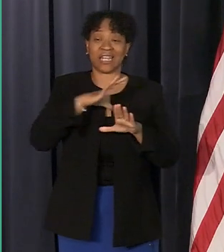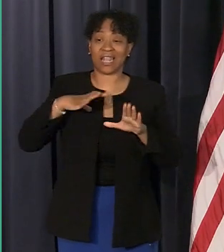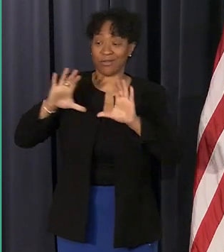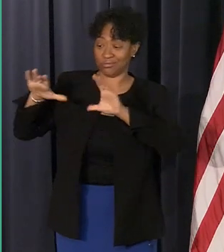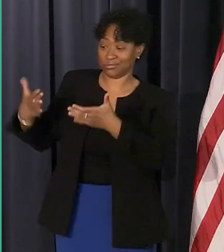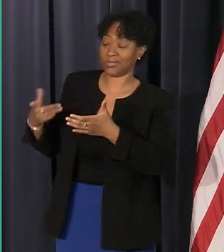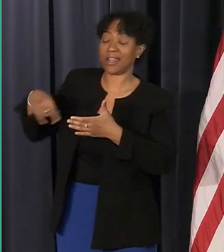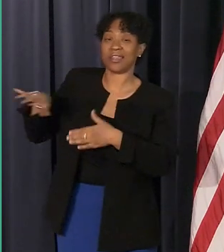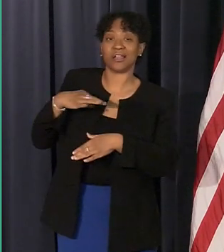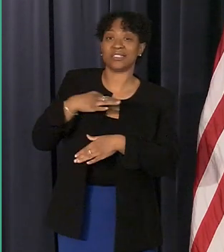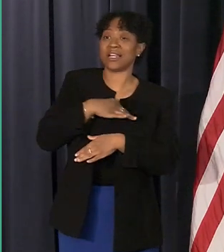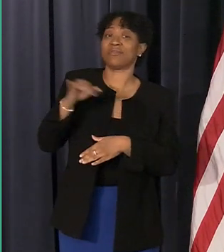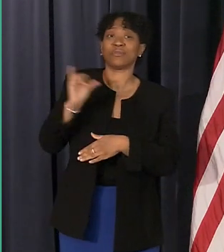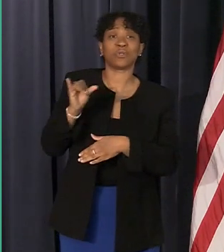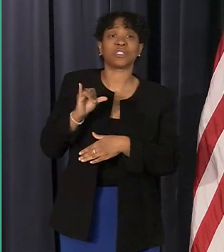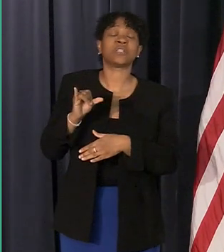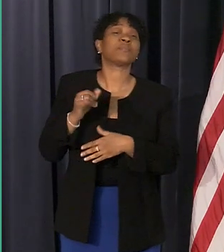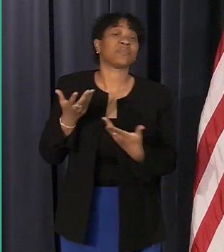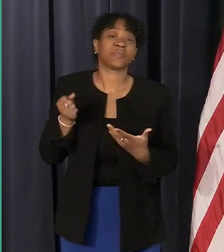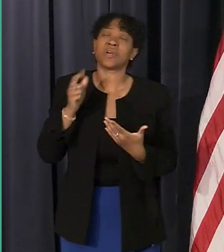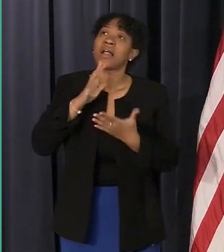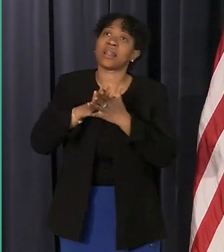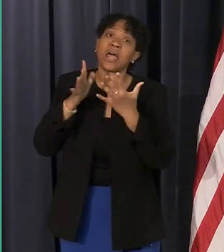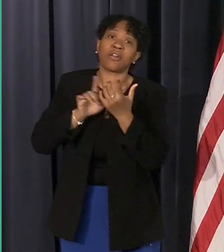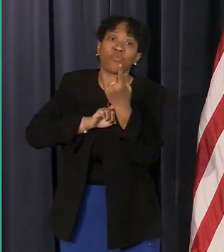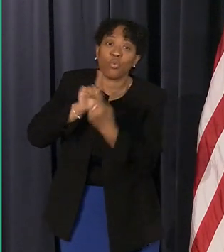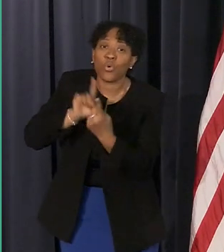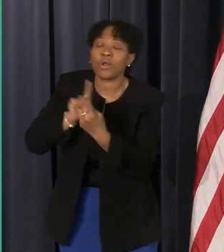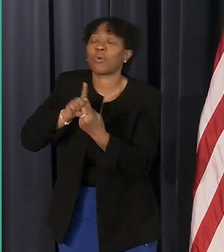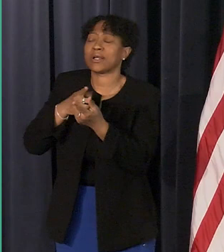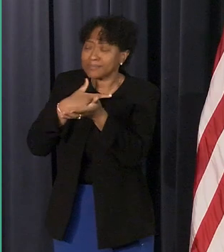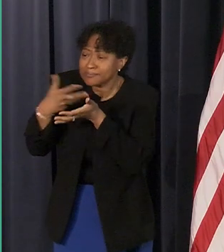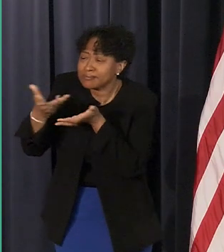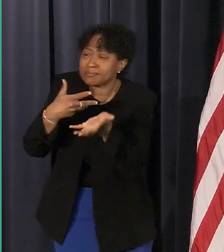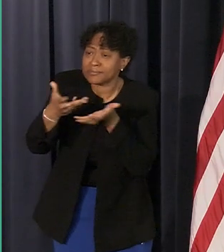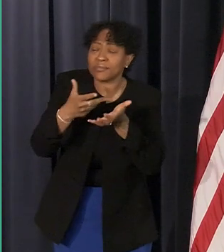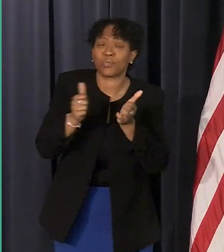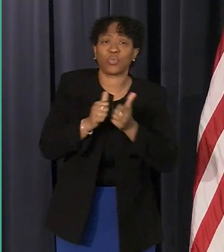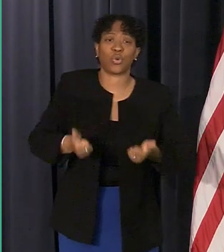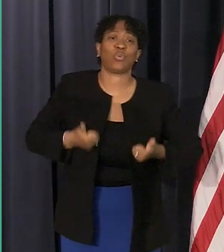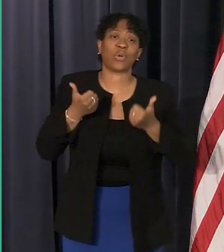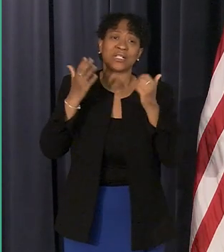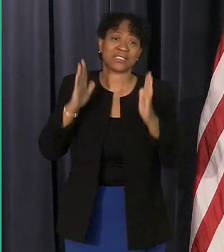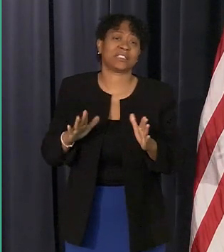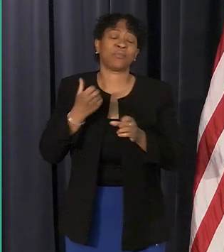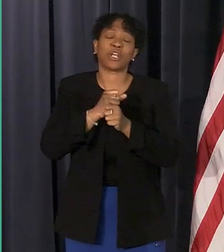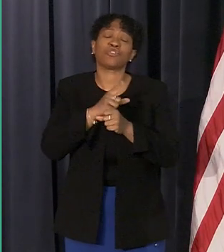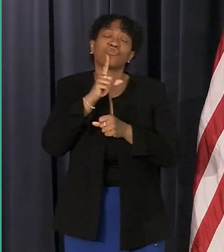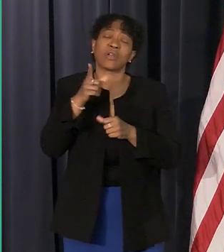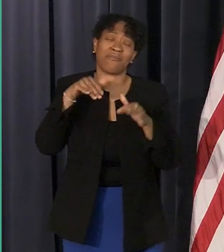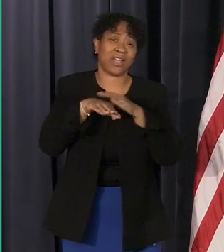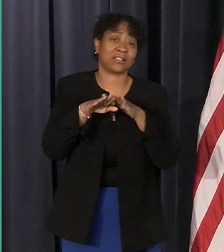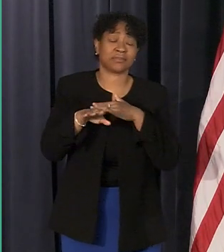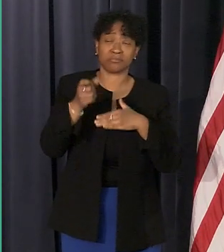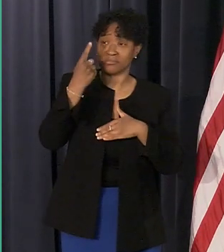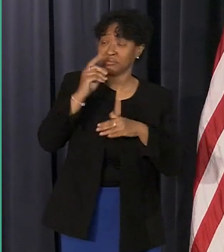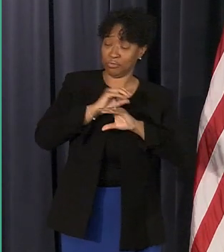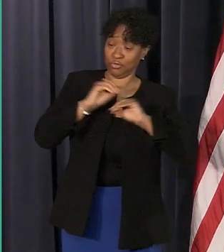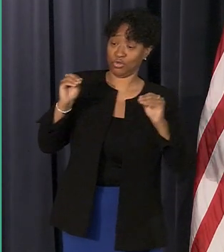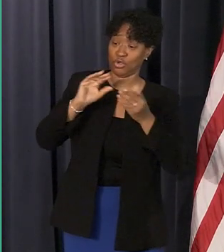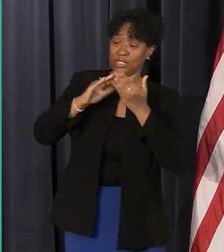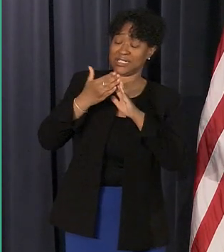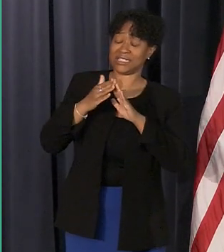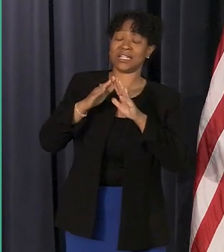their staffs as well because it'll be a lot of one-on-one uh conversation with residents and uh there is no city council member